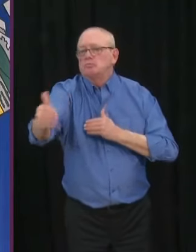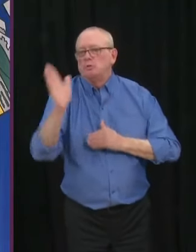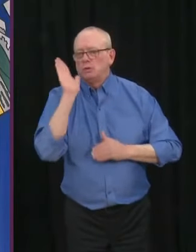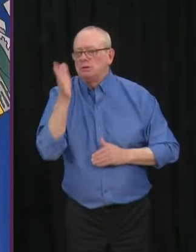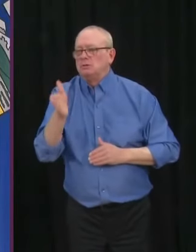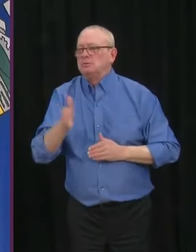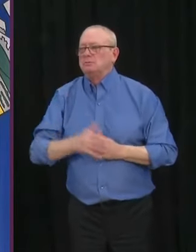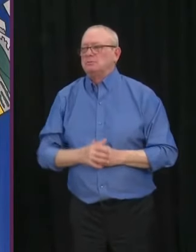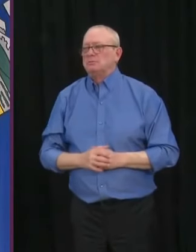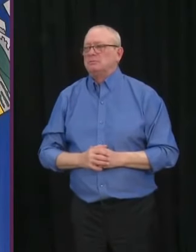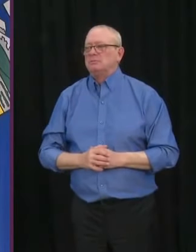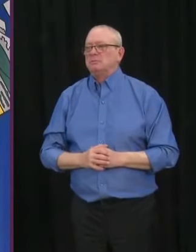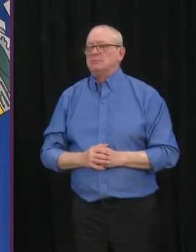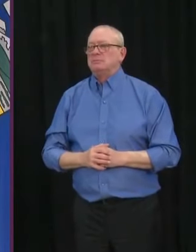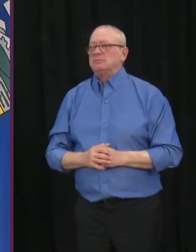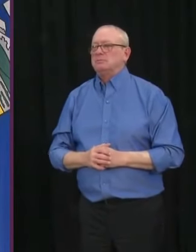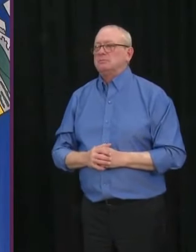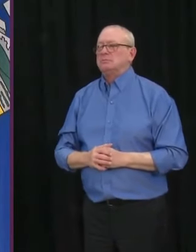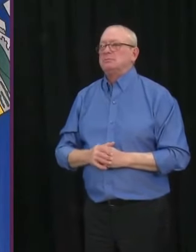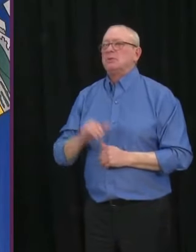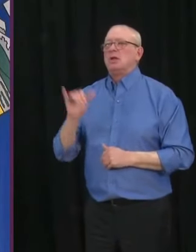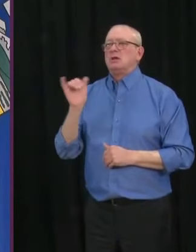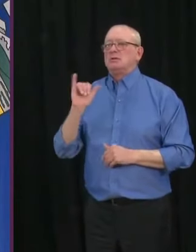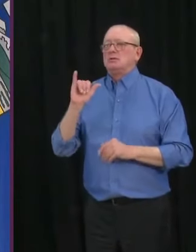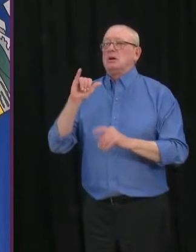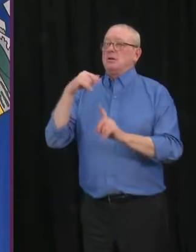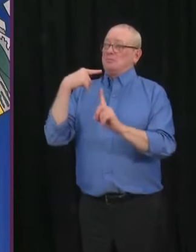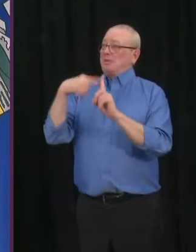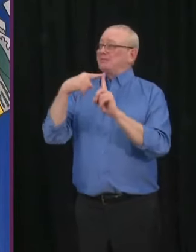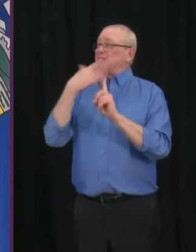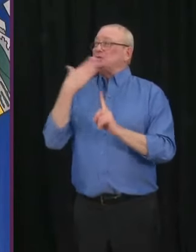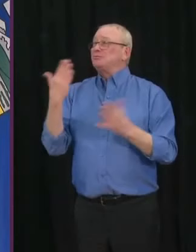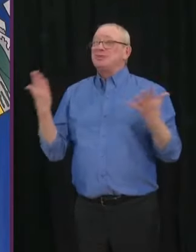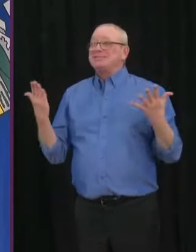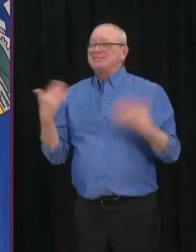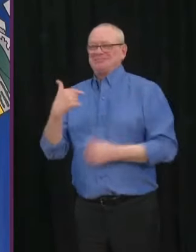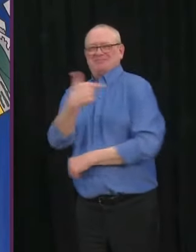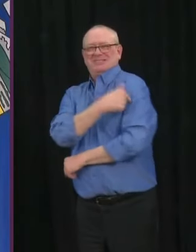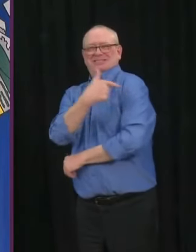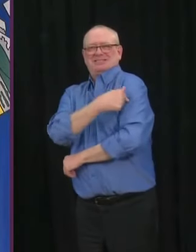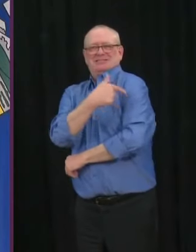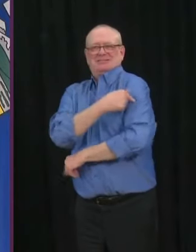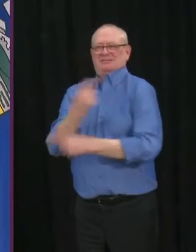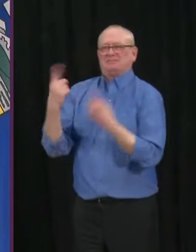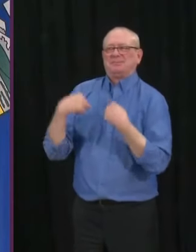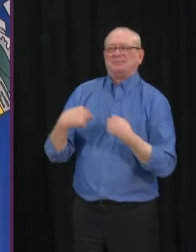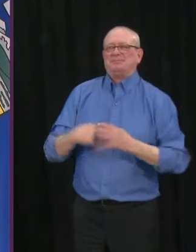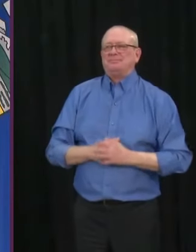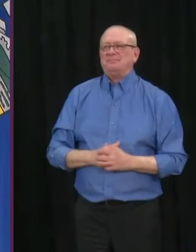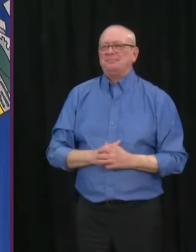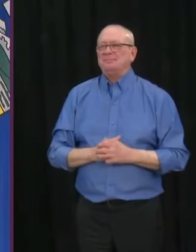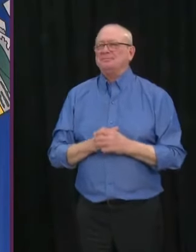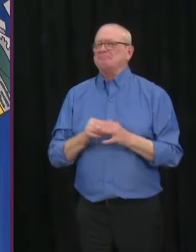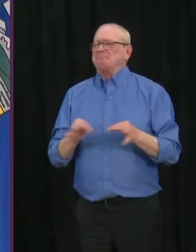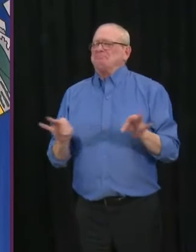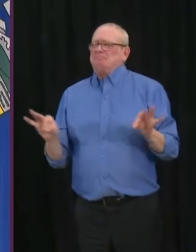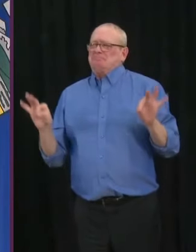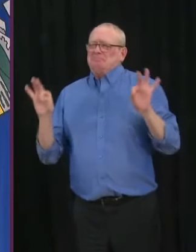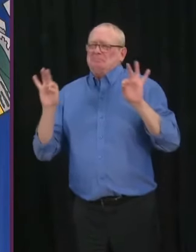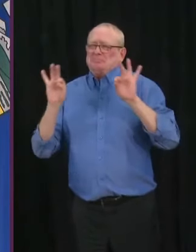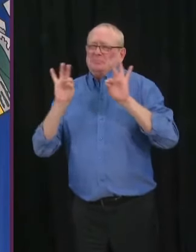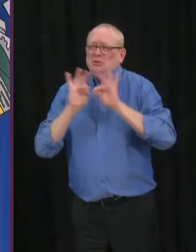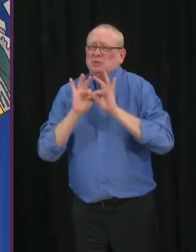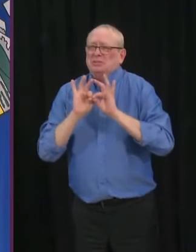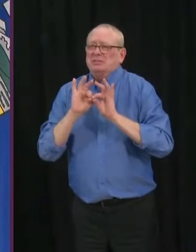to see the vaccine progress that we're doing here with our health ministry. That is key to us, making sure we can get those vaccines distributed as